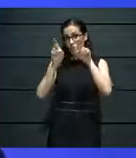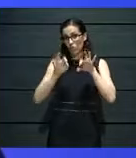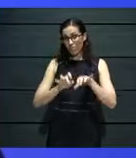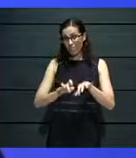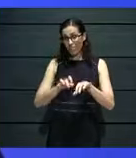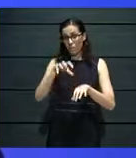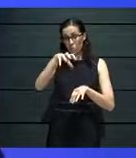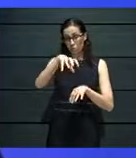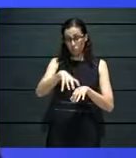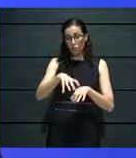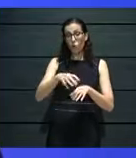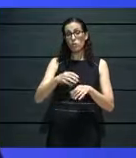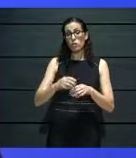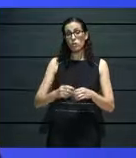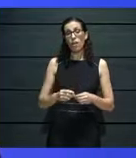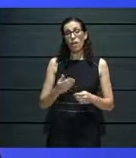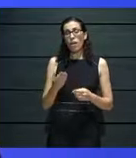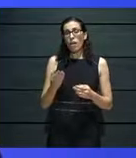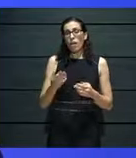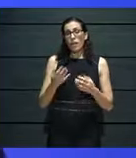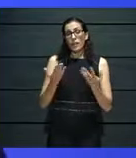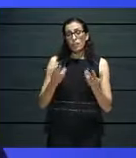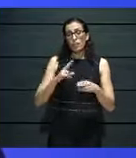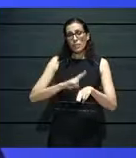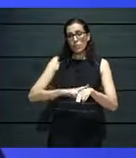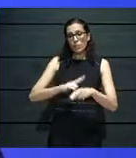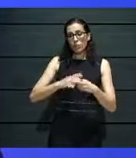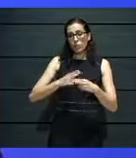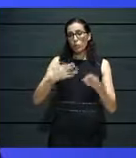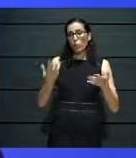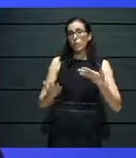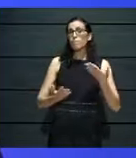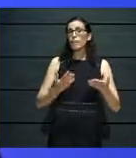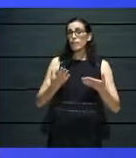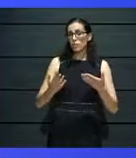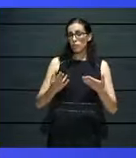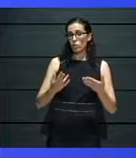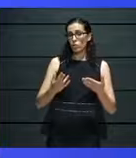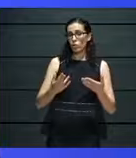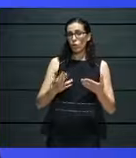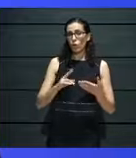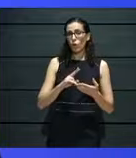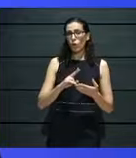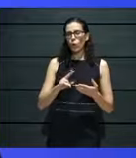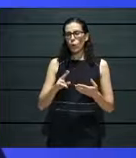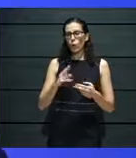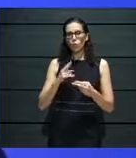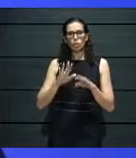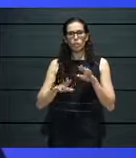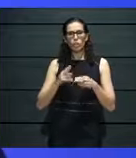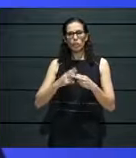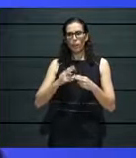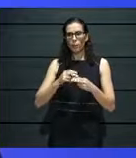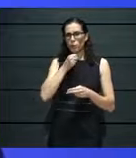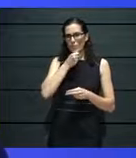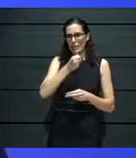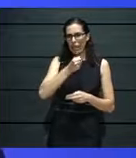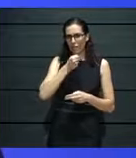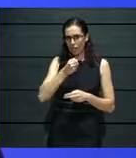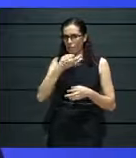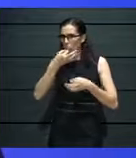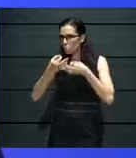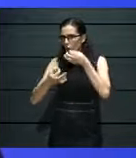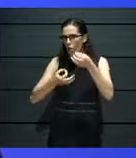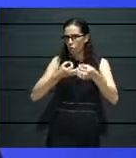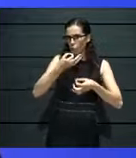where we hold the… Where we organize the events, where we also sometimes run surveys with our members. One important aspect